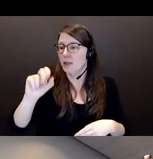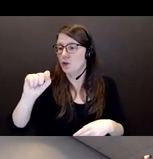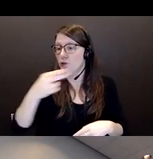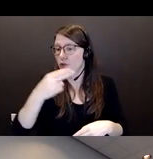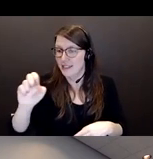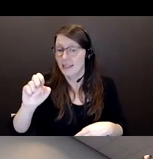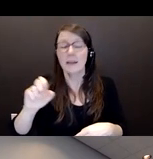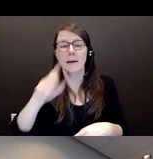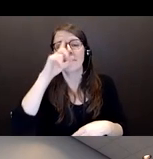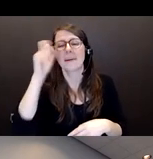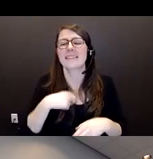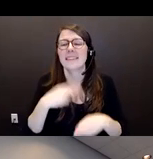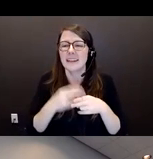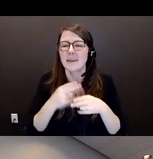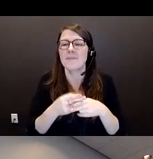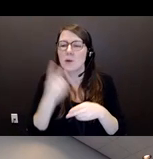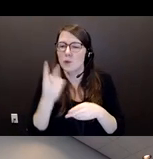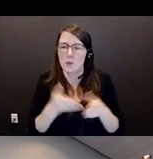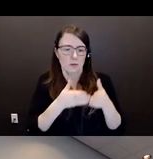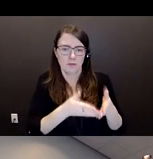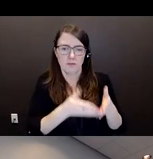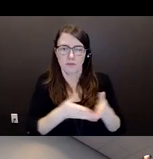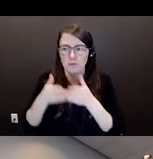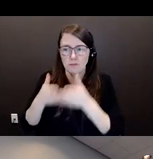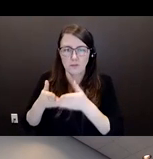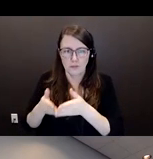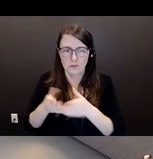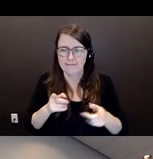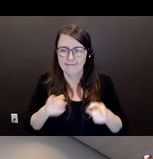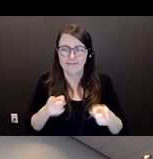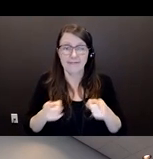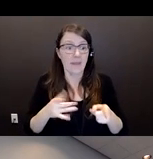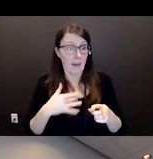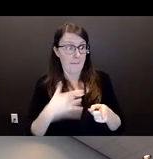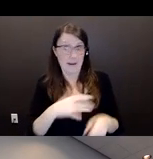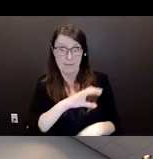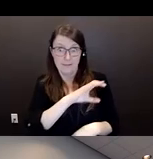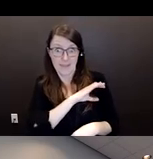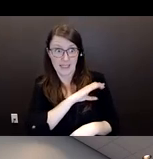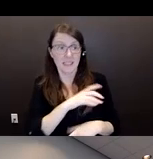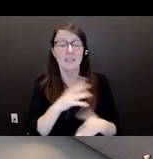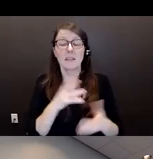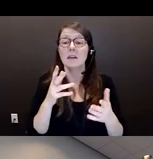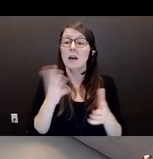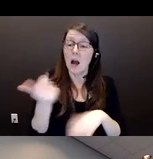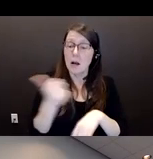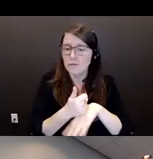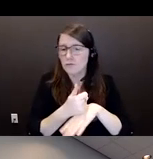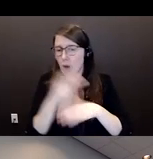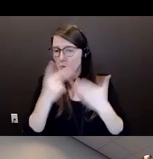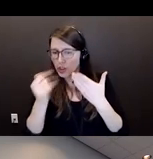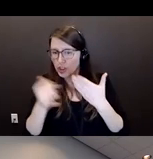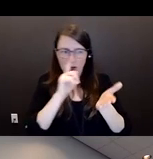ship. In fact, it was the name of two ships. And in policing the project names, rather than having anything